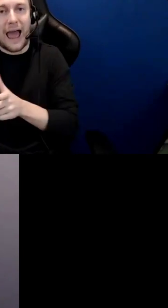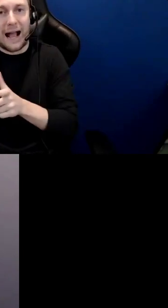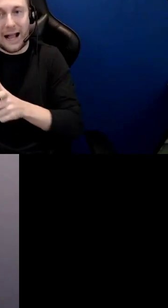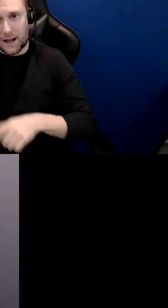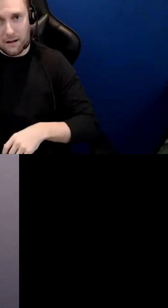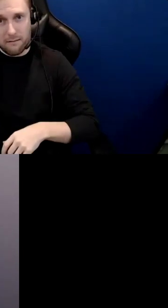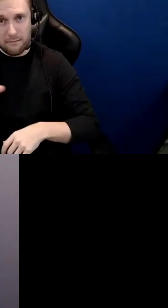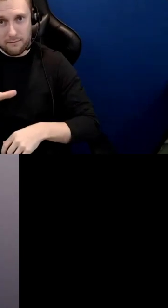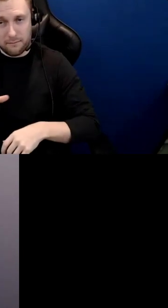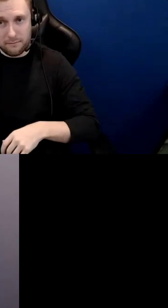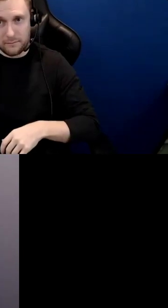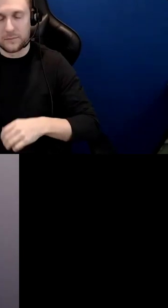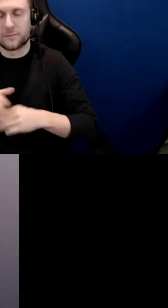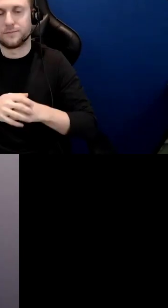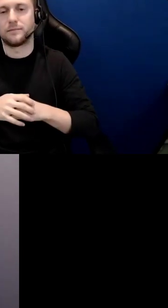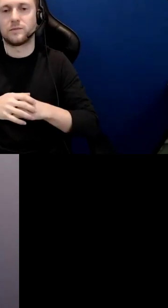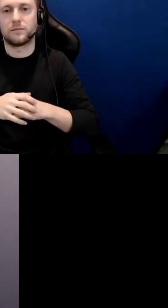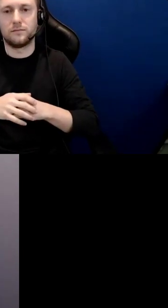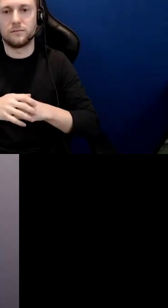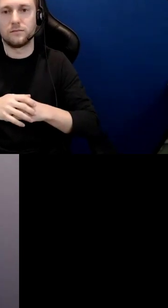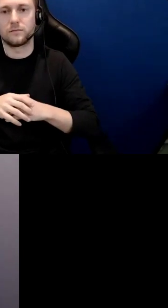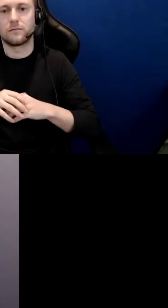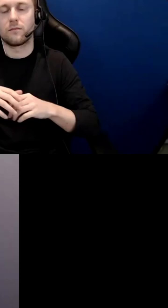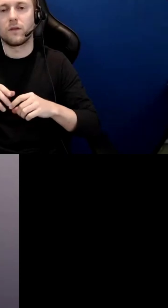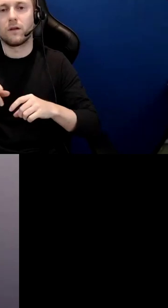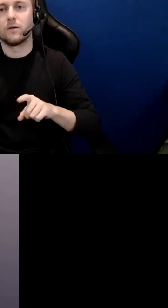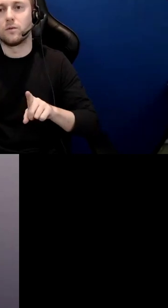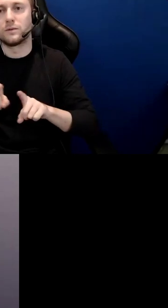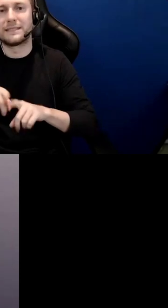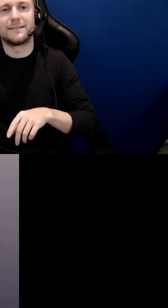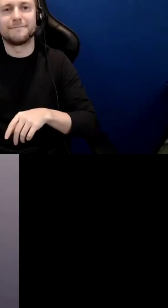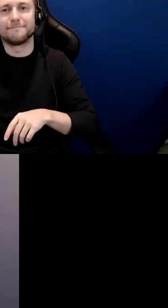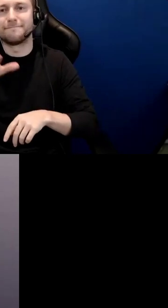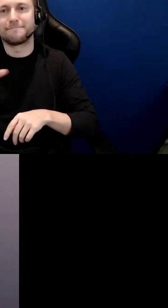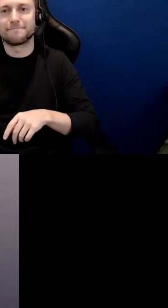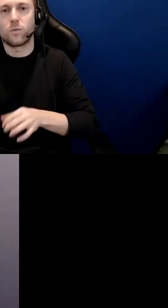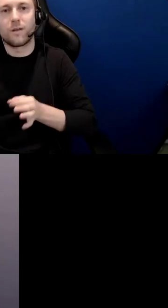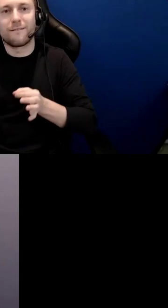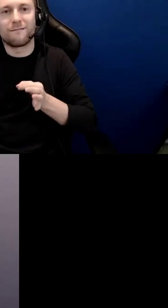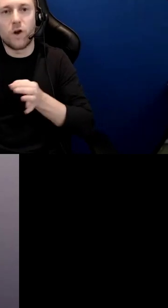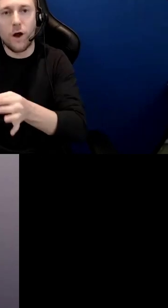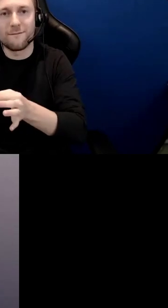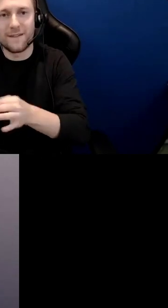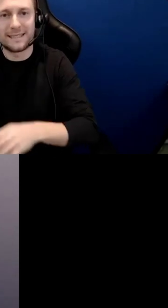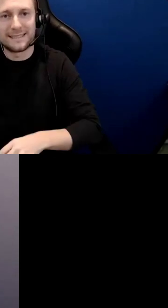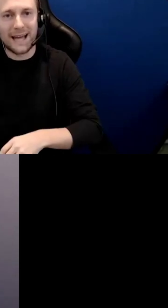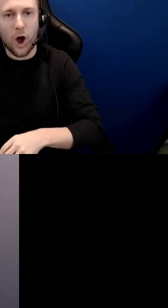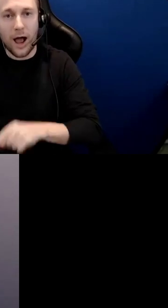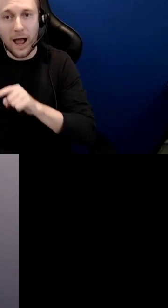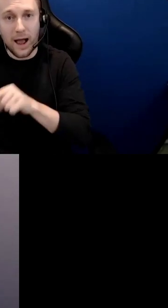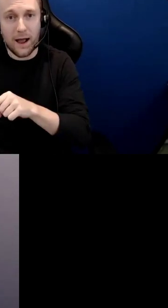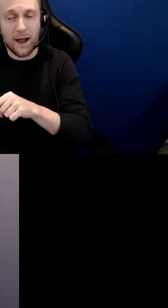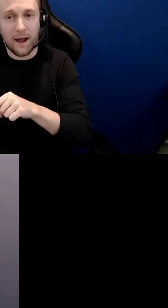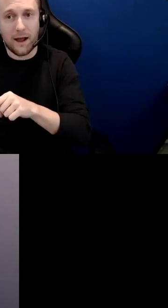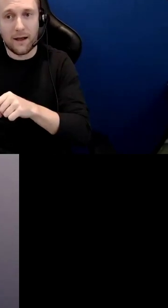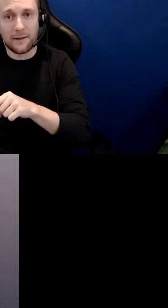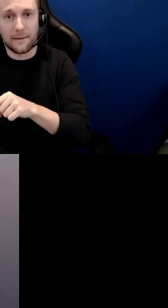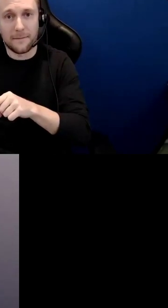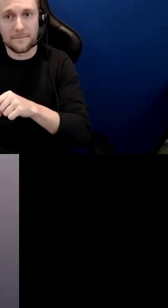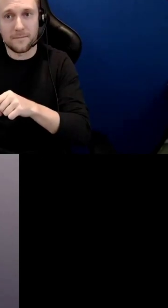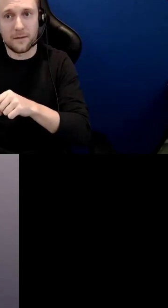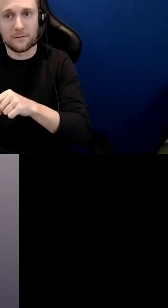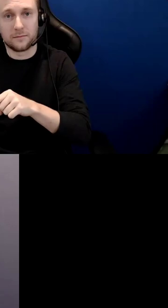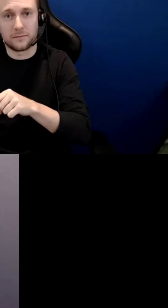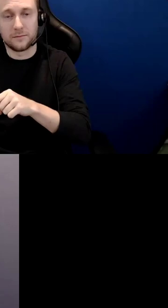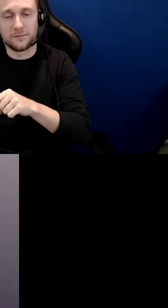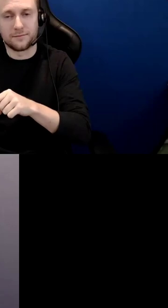live upon the lands that are flowing across the quebec territories out to the saint lawrence and the